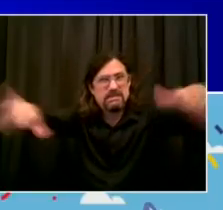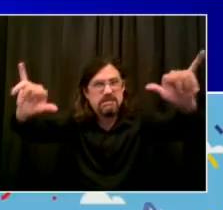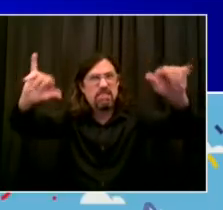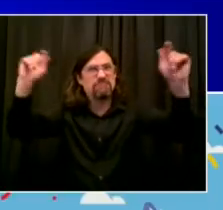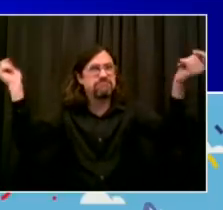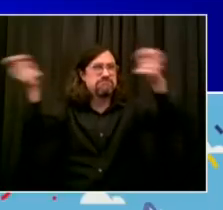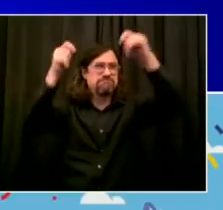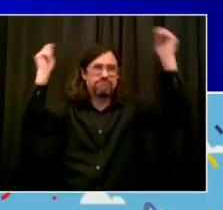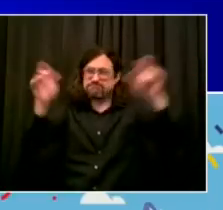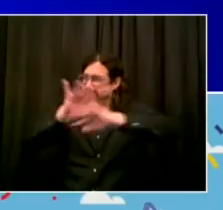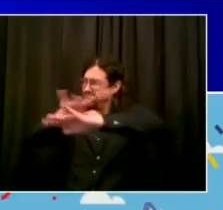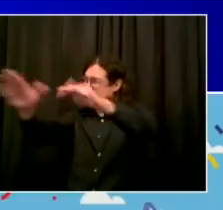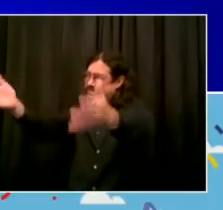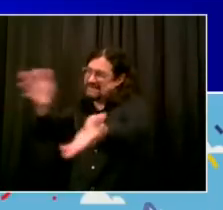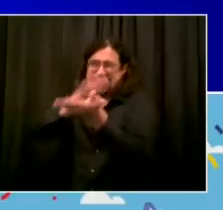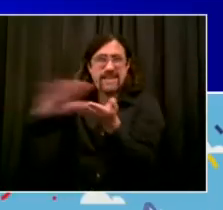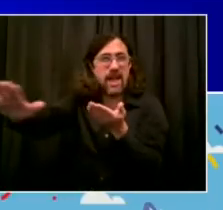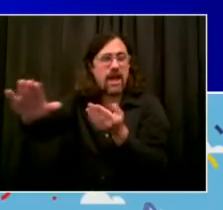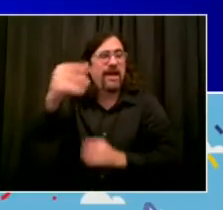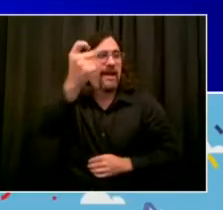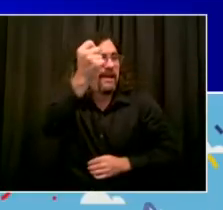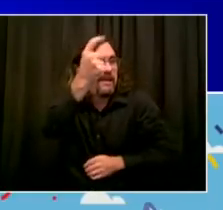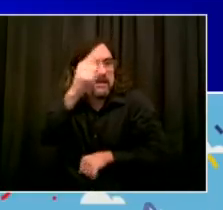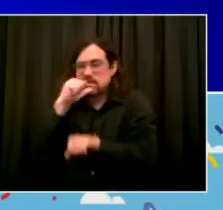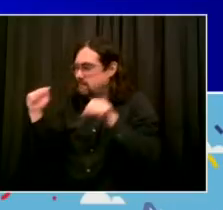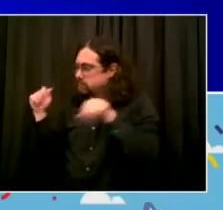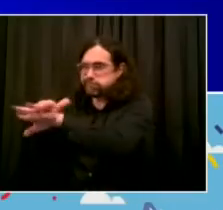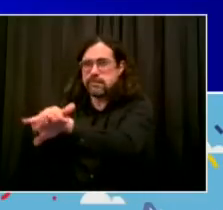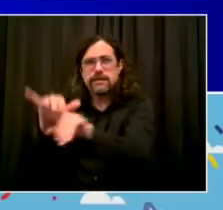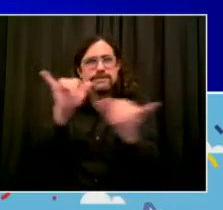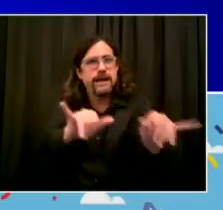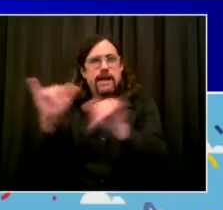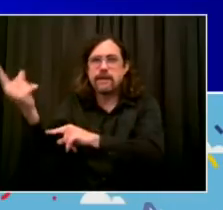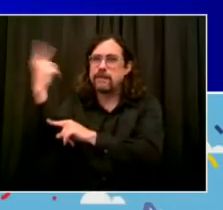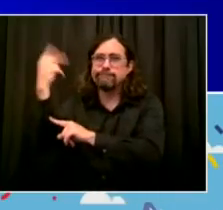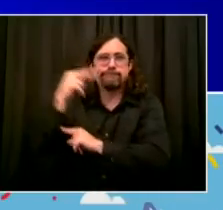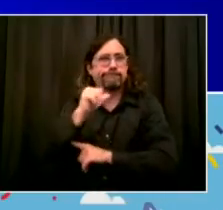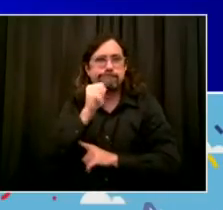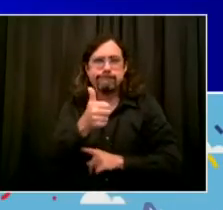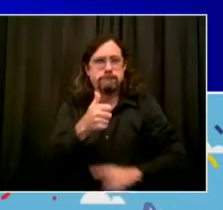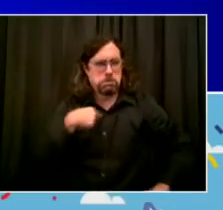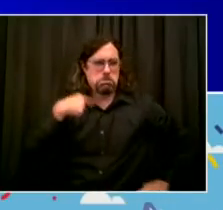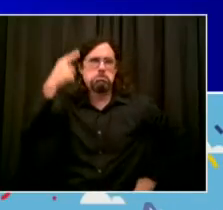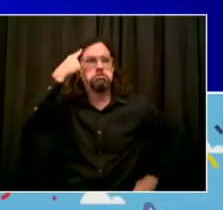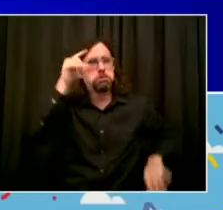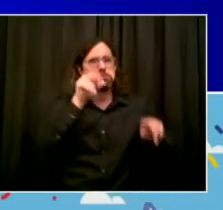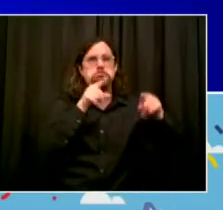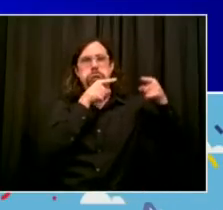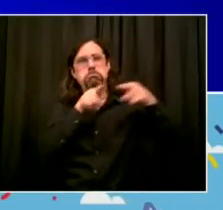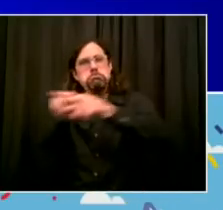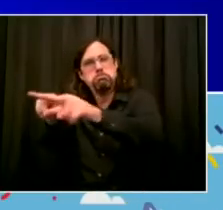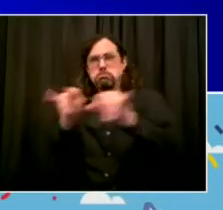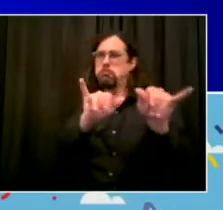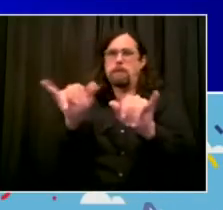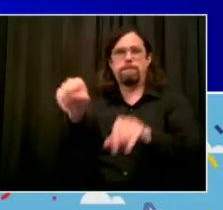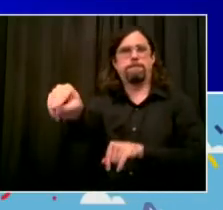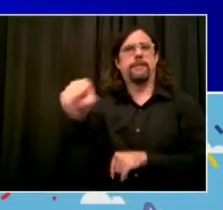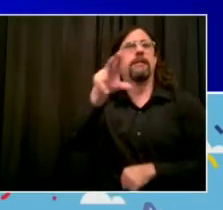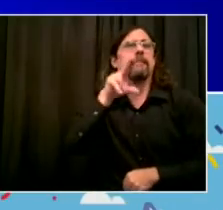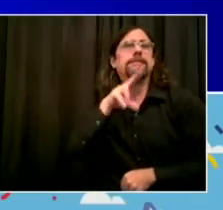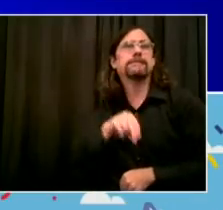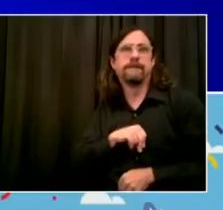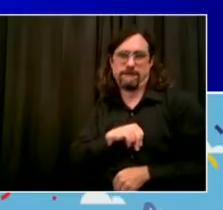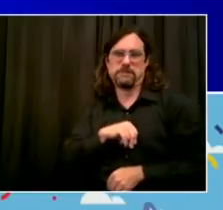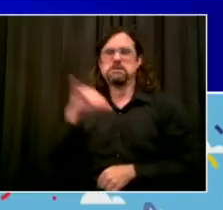They're reinventing the event for this moment in history, and you will be able to feel the spirit and the joy of that day